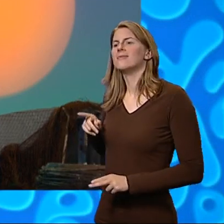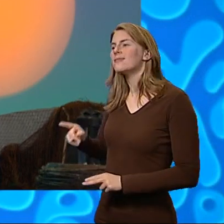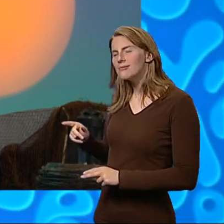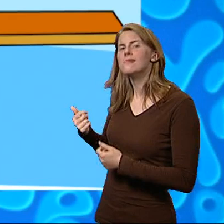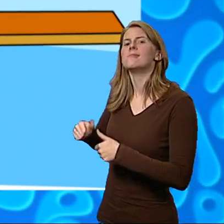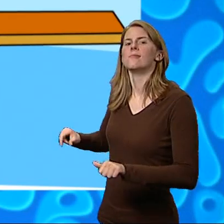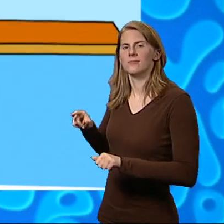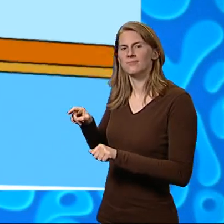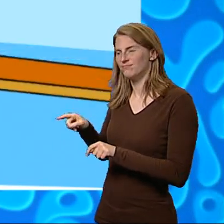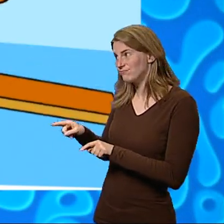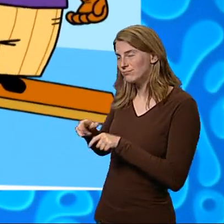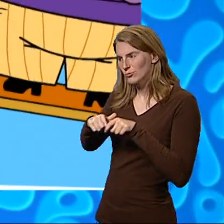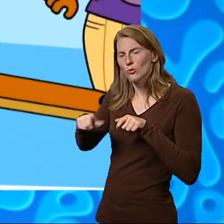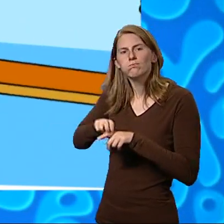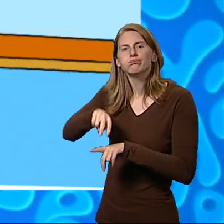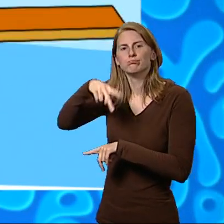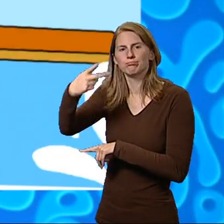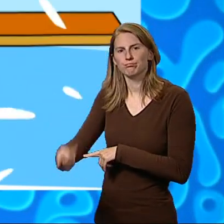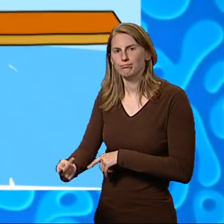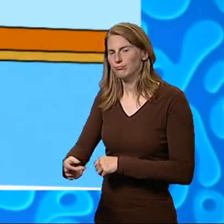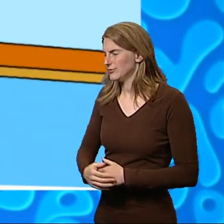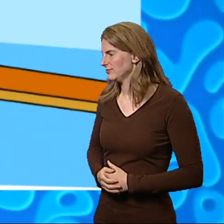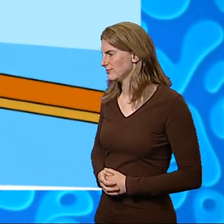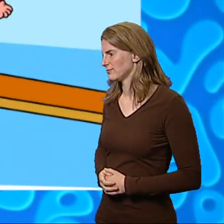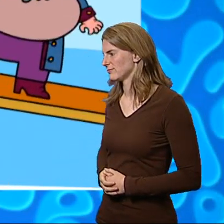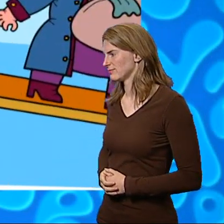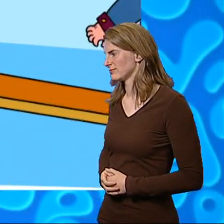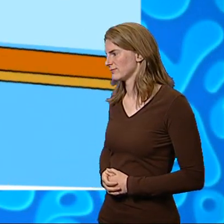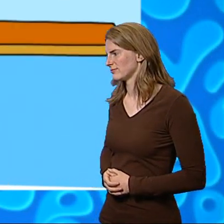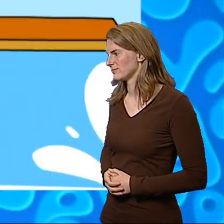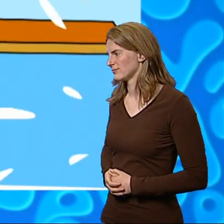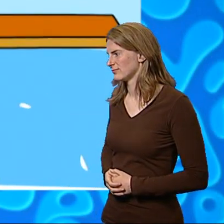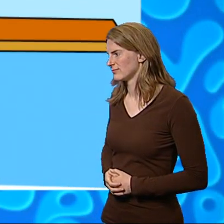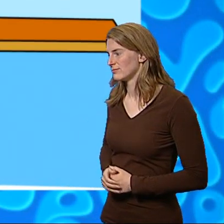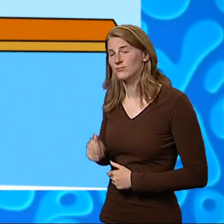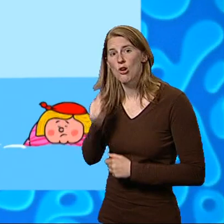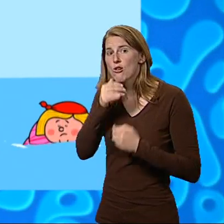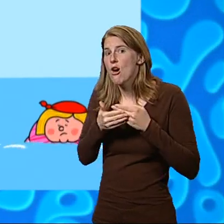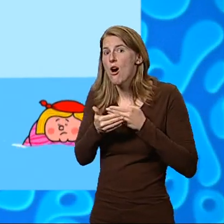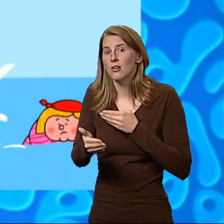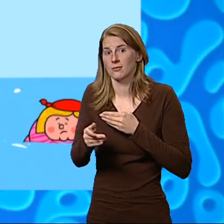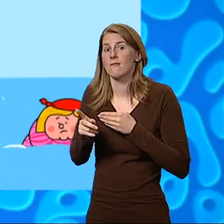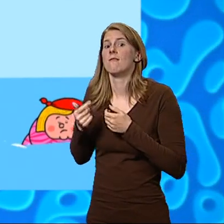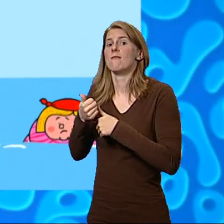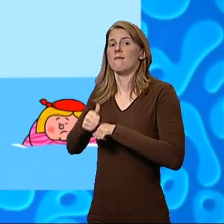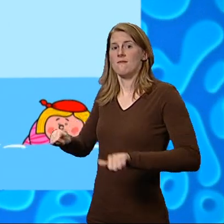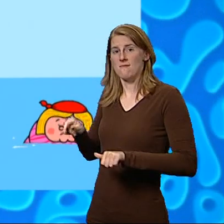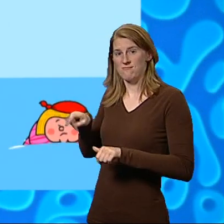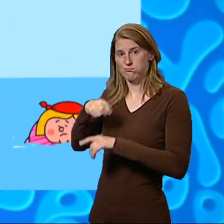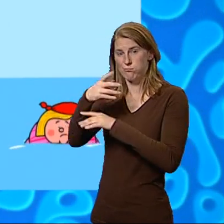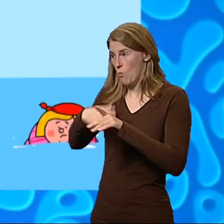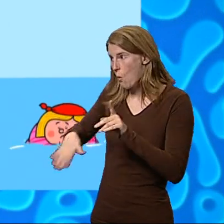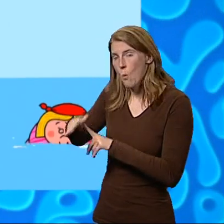gangplank. And it wasn't long before Lily Lollop and Two Tooth Charlie joined Fifi in the water, swimming round